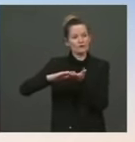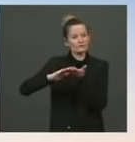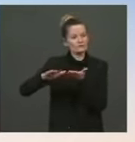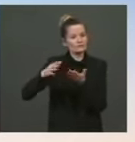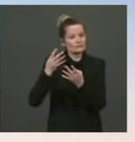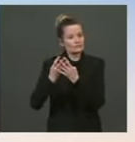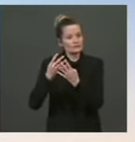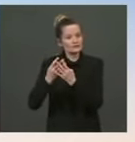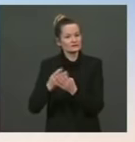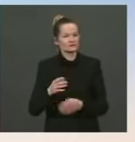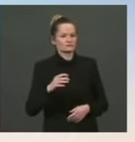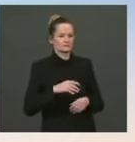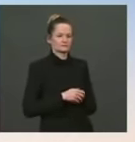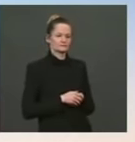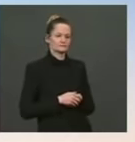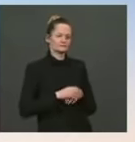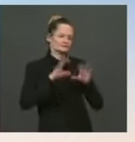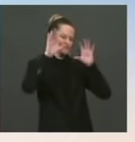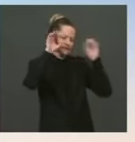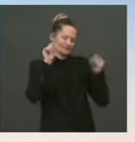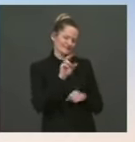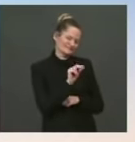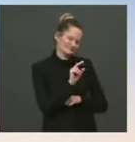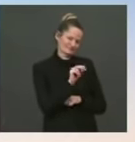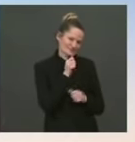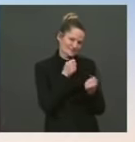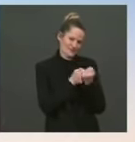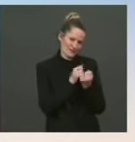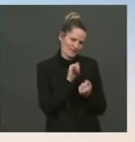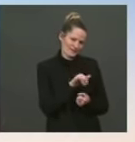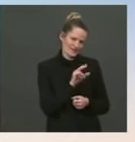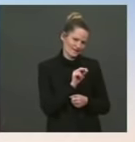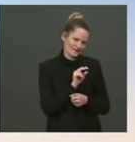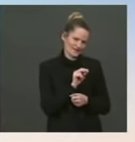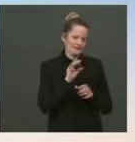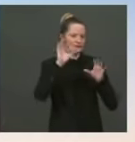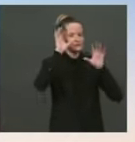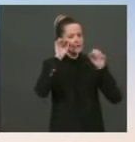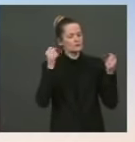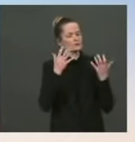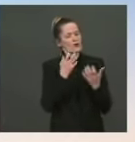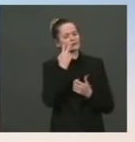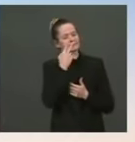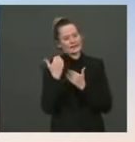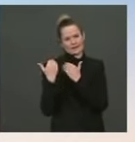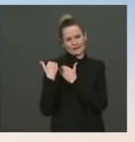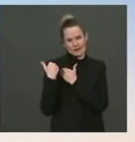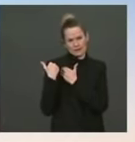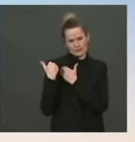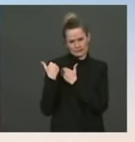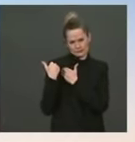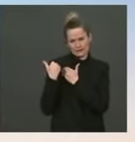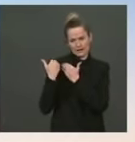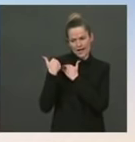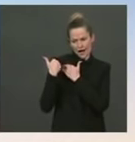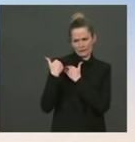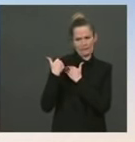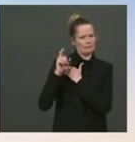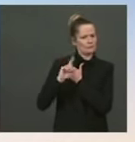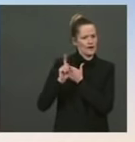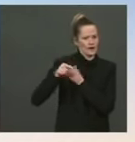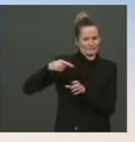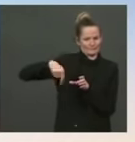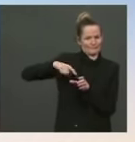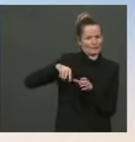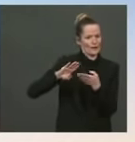he does support is effective and accountable community policing and a fair justice system. And he supports investment in public health, education, the environment,